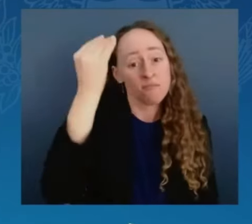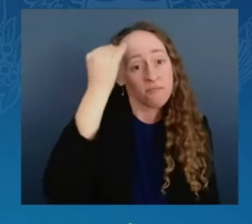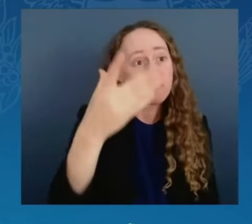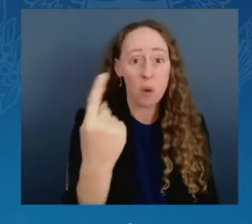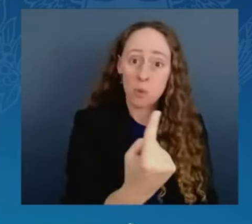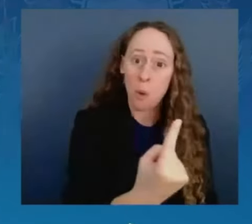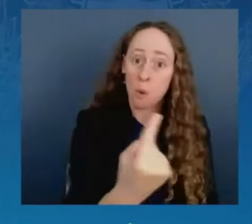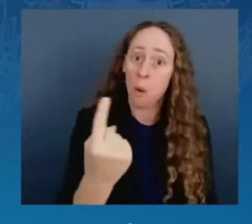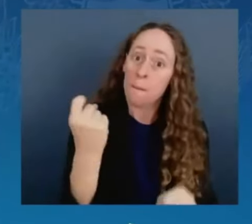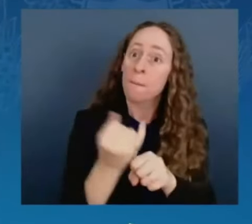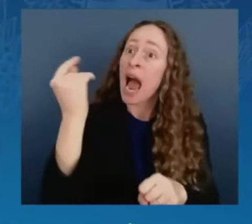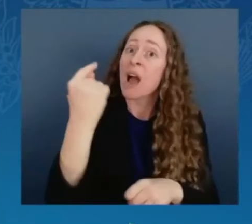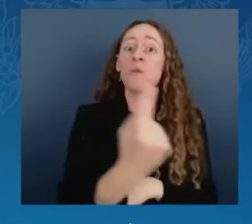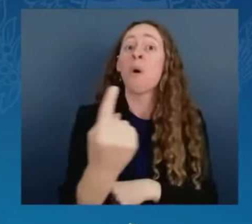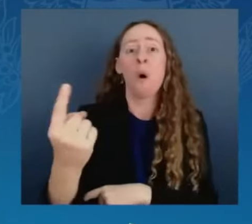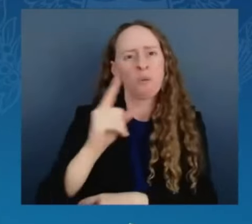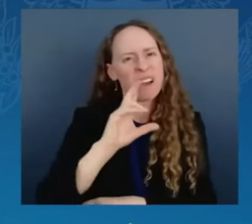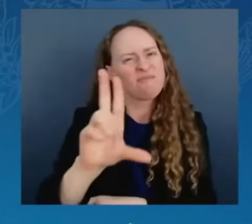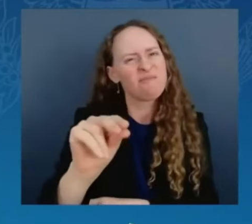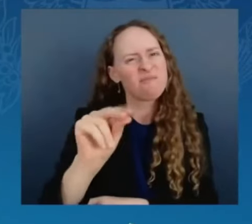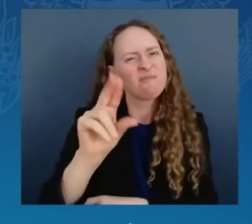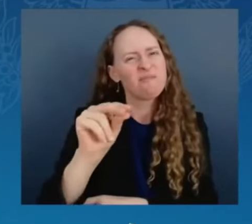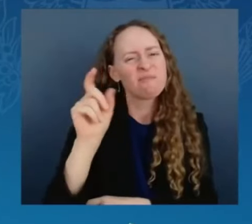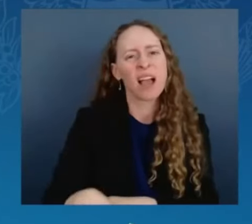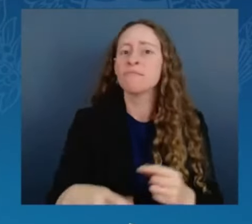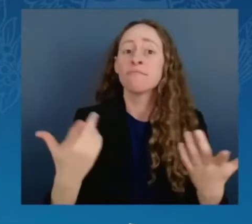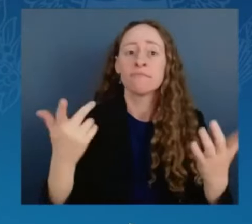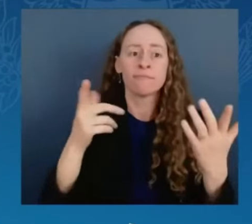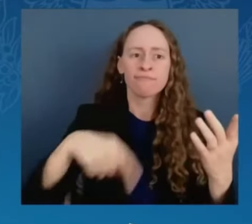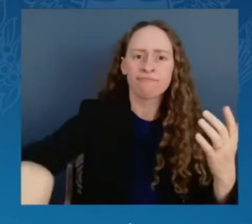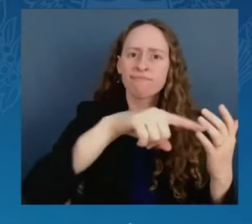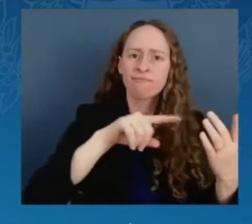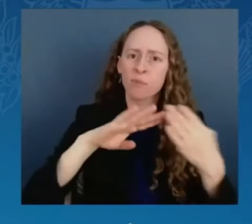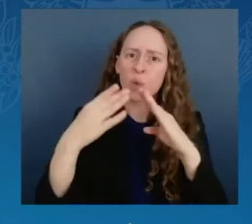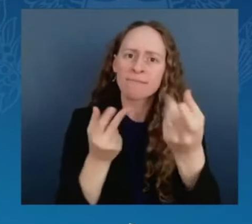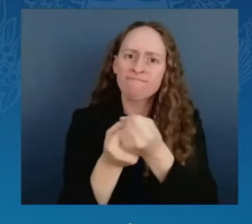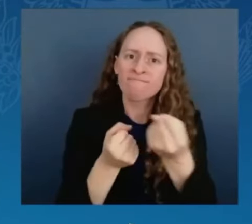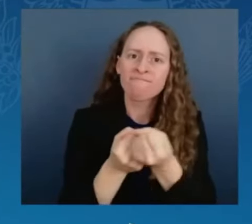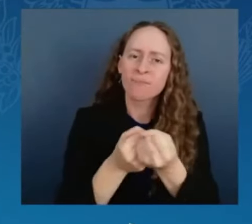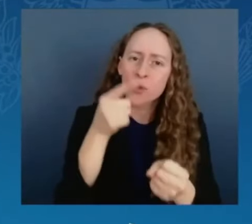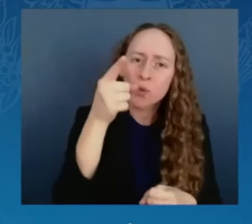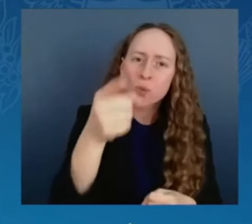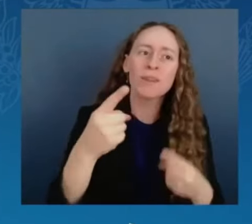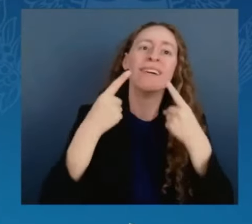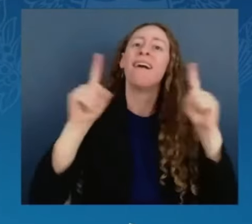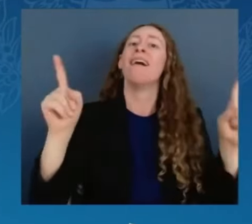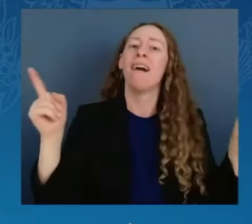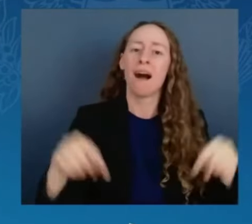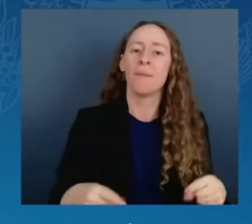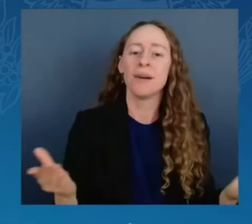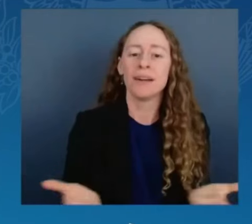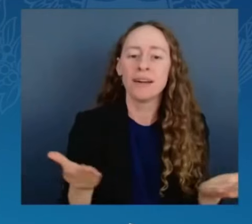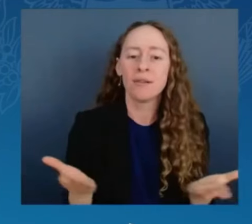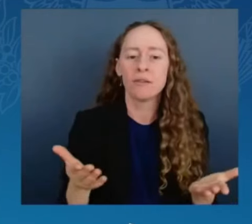who stood by you every step of this journey. The folks who support you on and off the field. Your